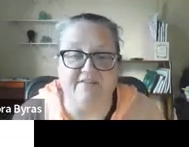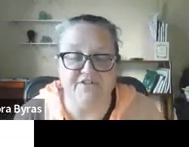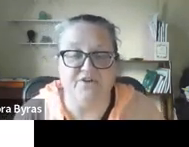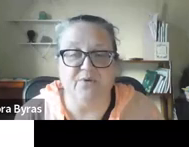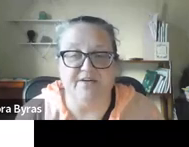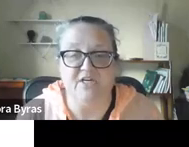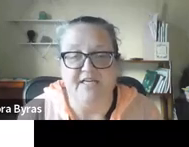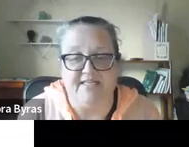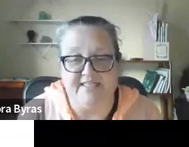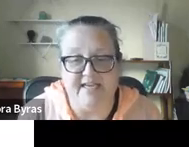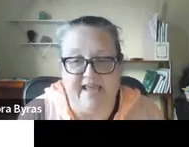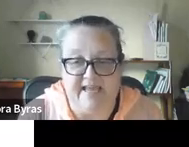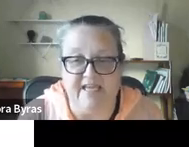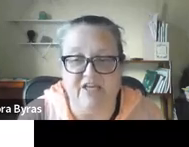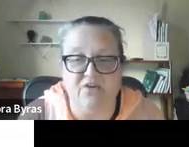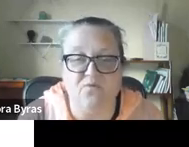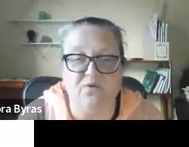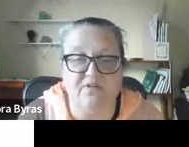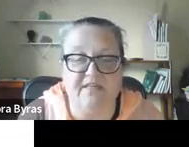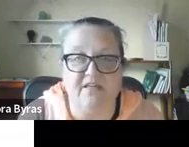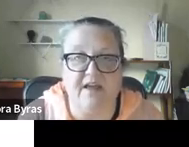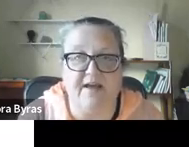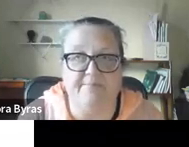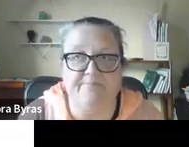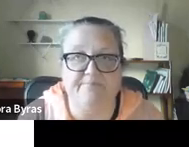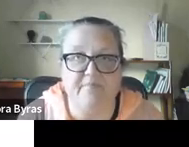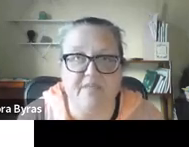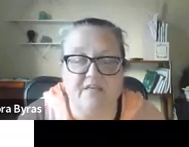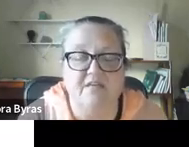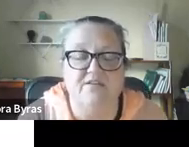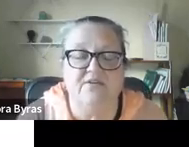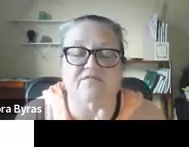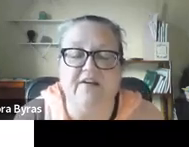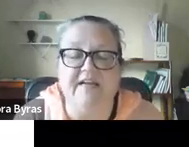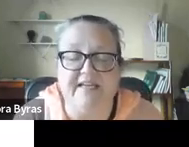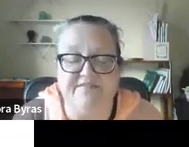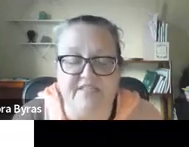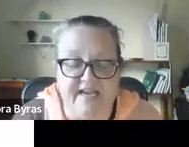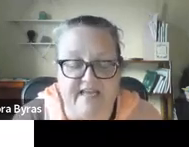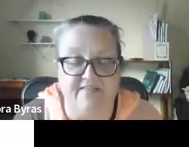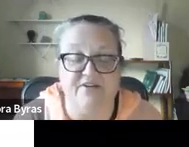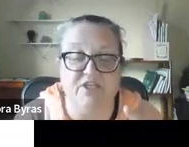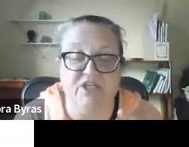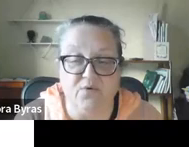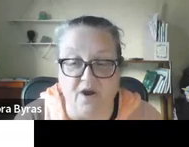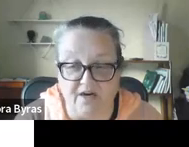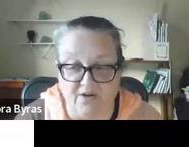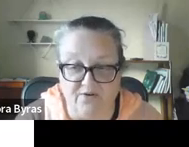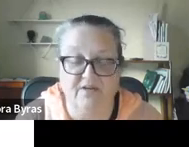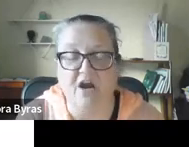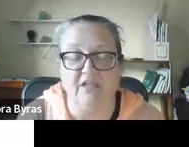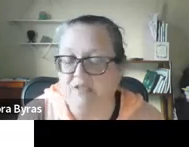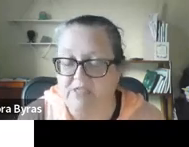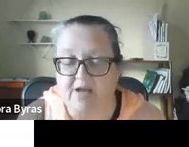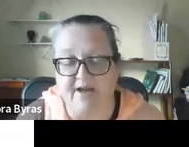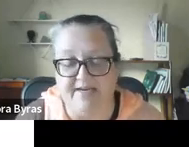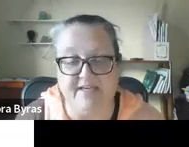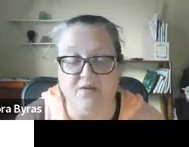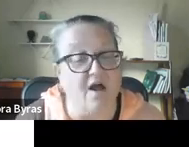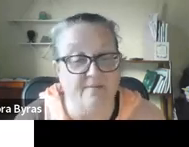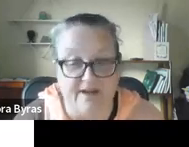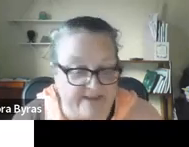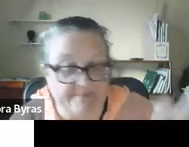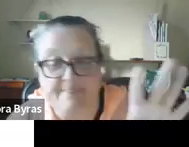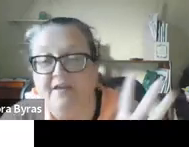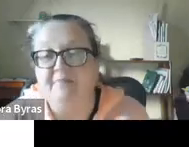So, after we are done today, you will, so at the very end of today, there's a QR code. Carly will come